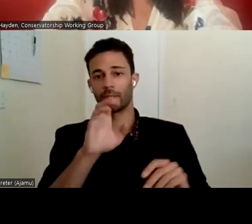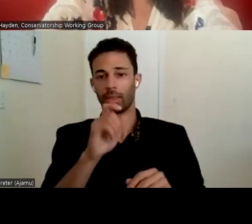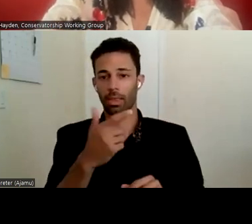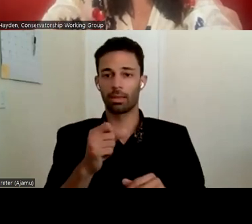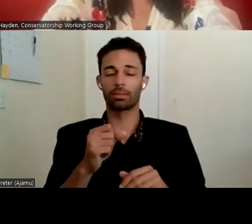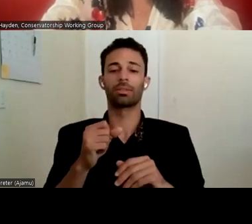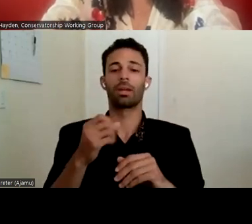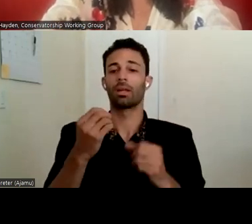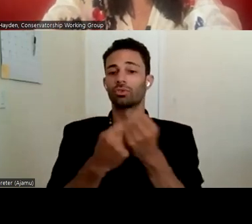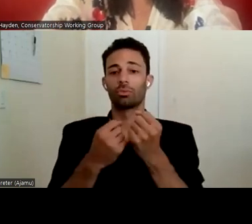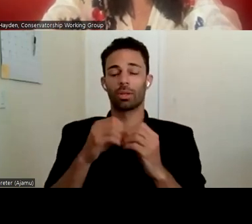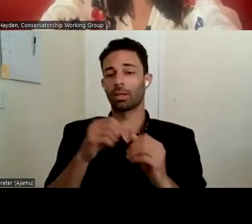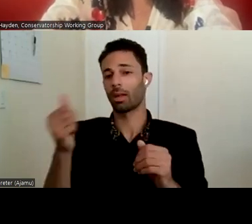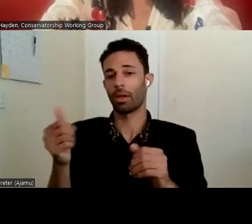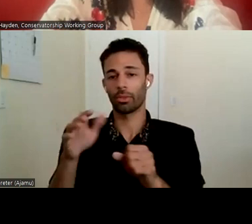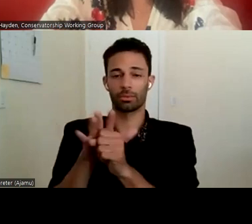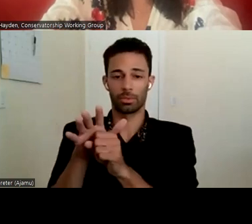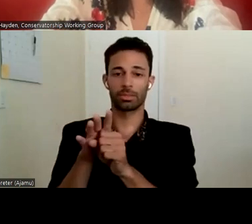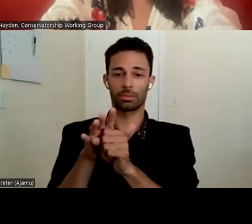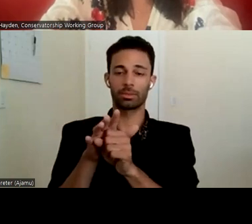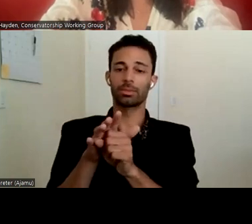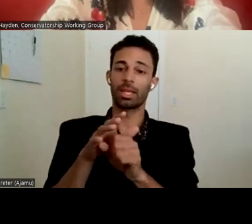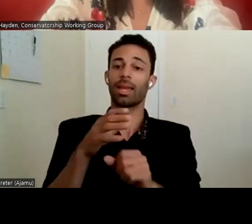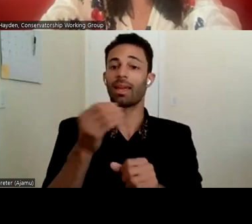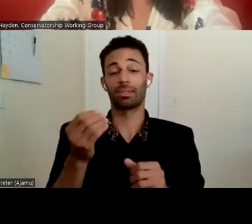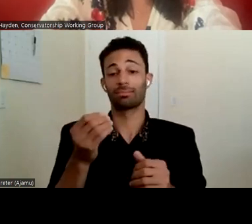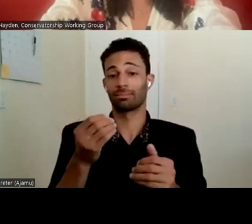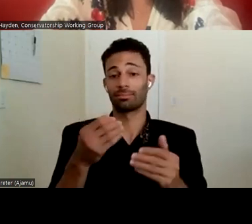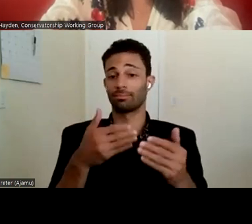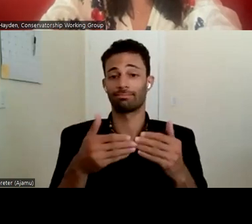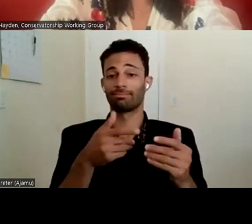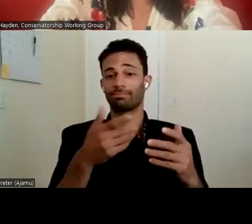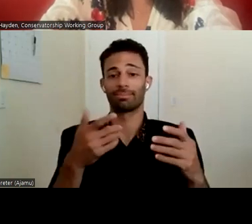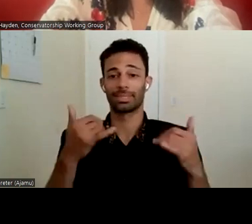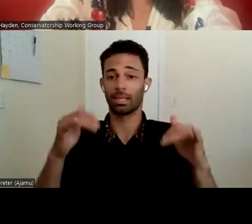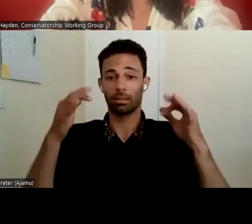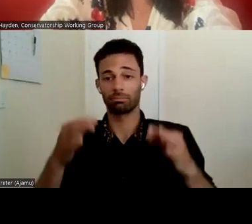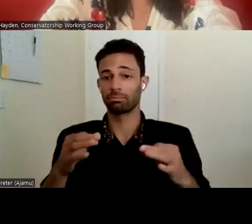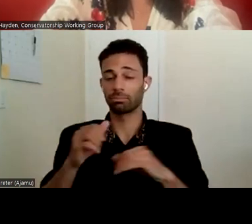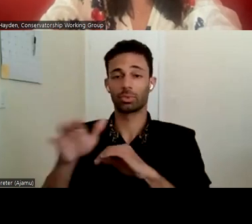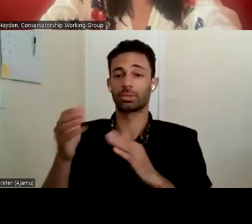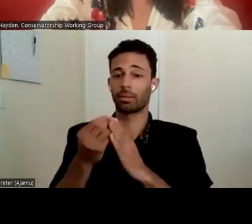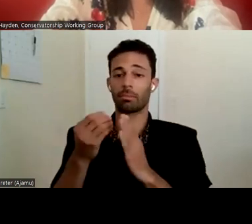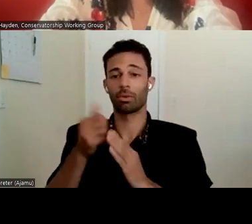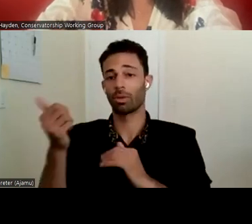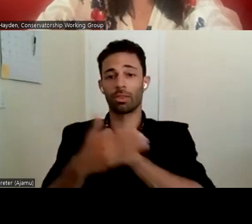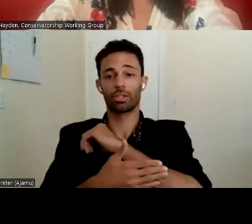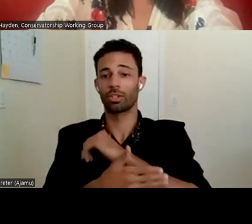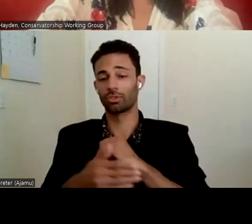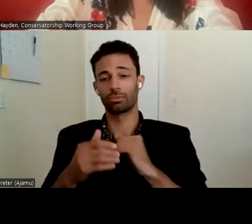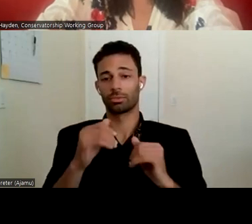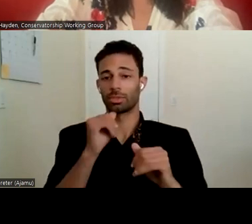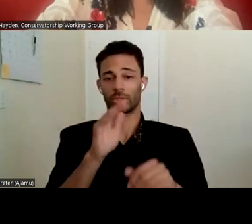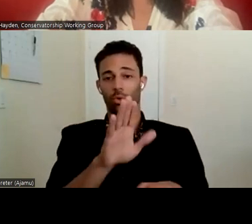determine that thank you very much I still wish to send this money to another country that's none of your business and then the system would have to